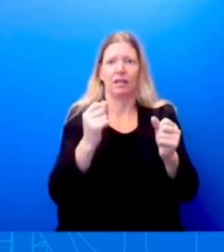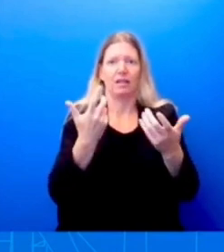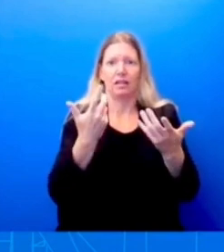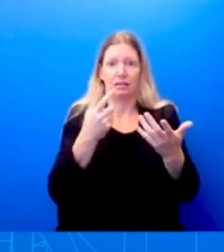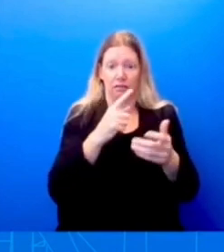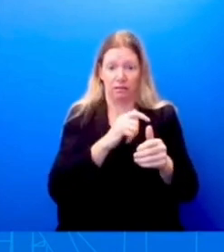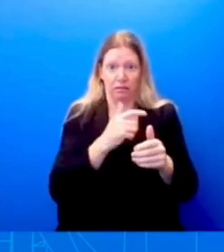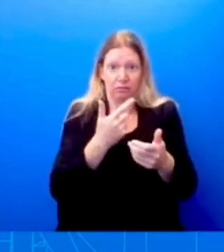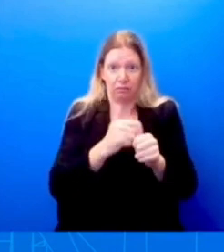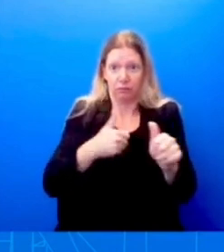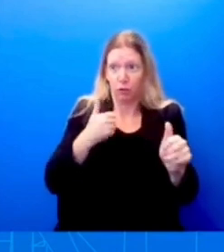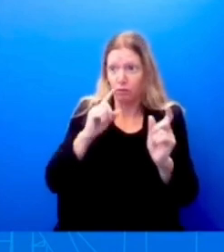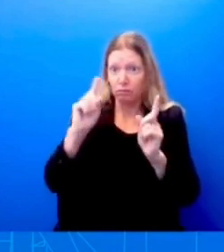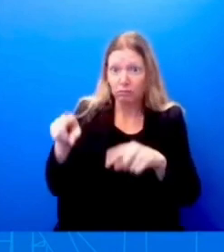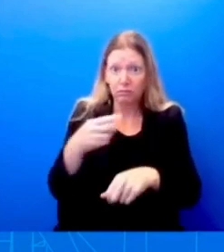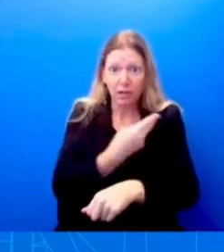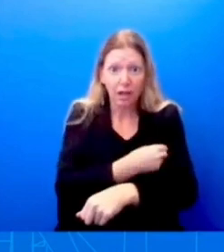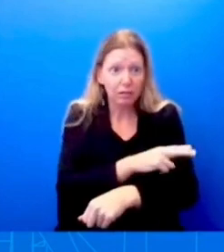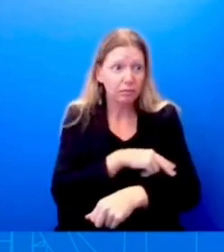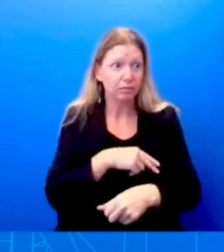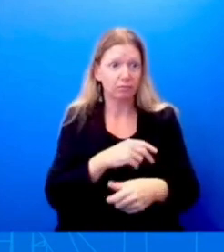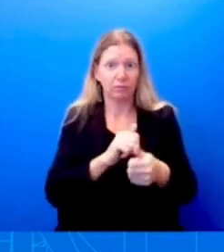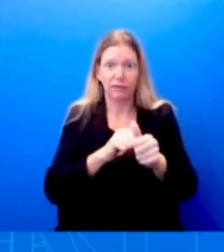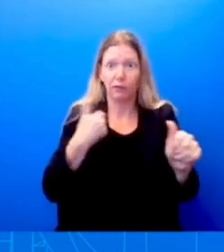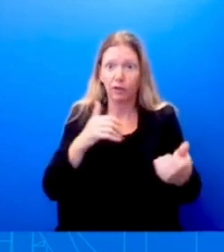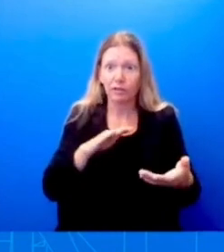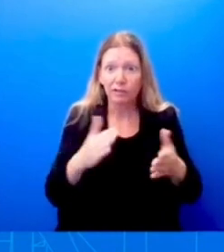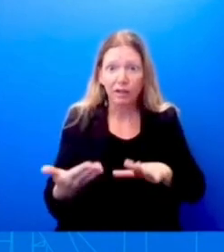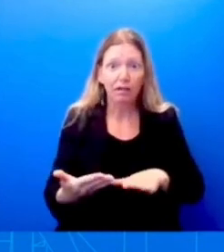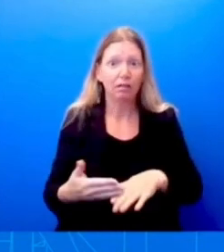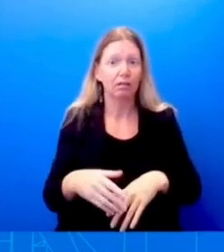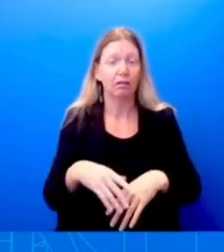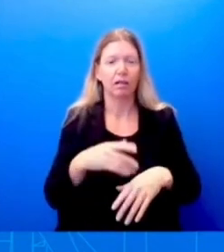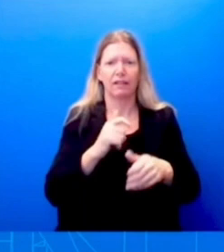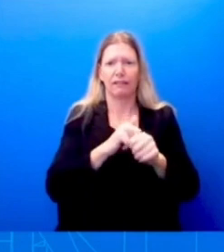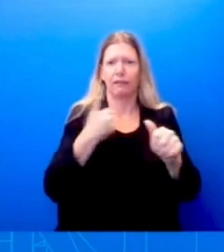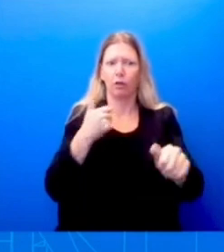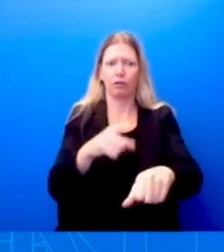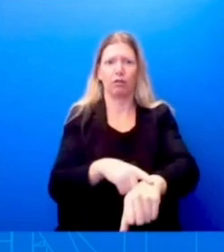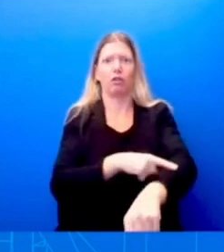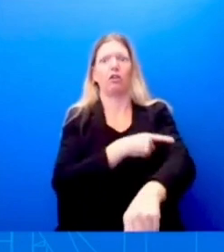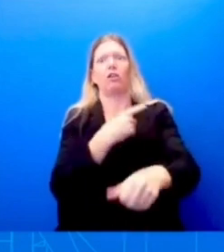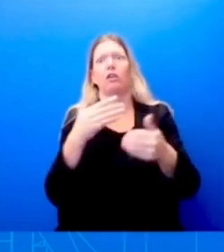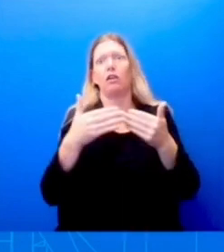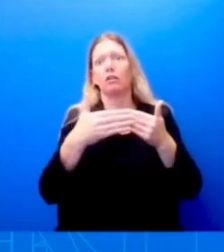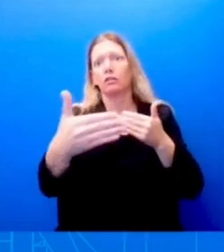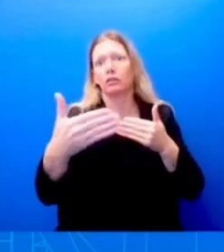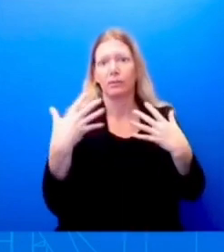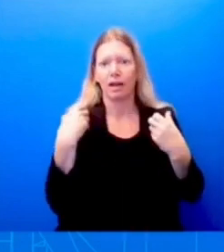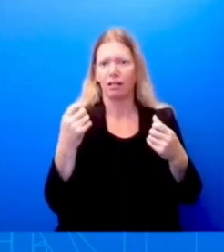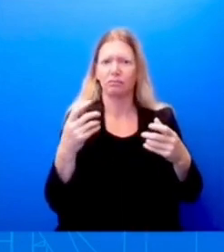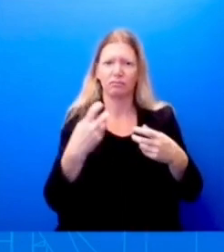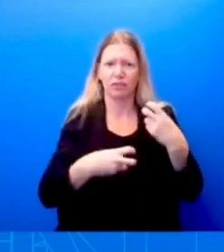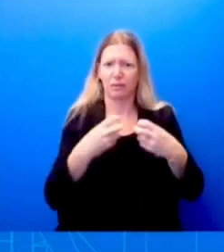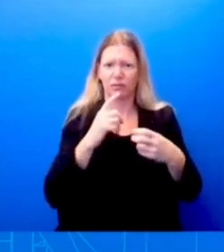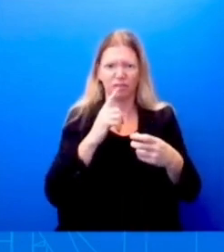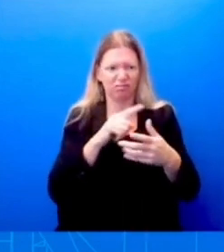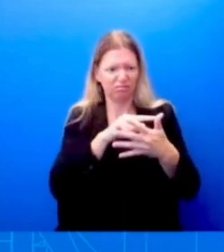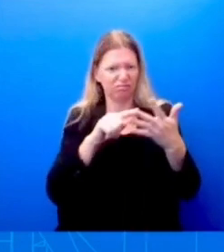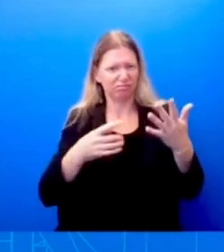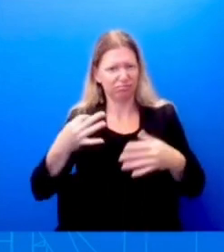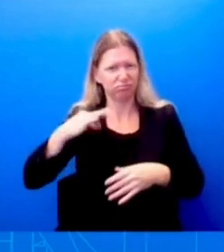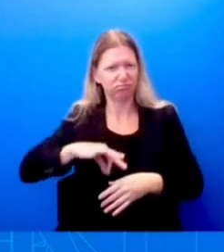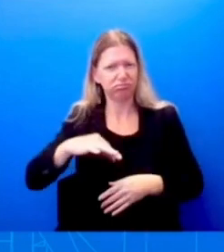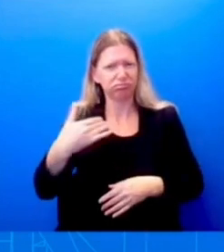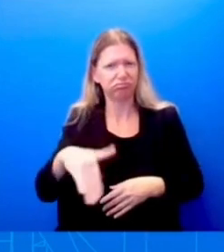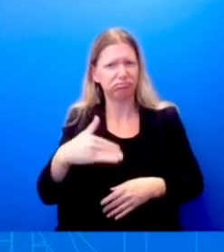and death. And that is why we are going to continue to encourage Americans to stay up to date on their vaccines. And so you'll hear more from